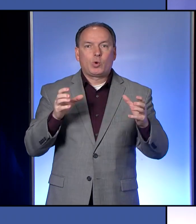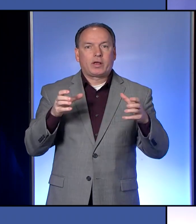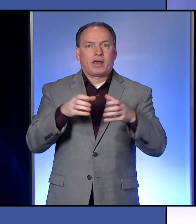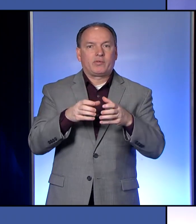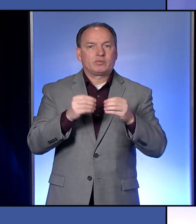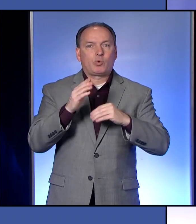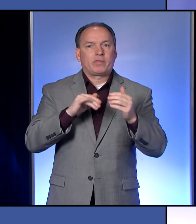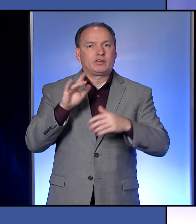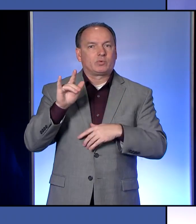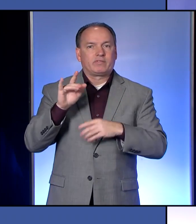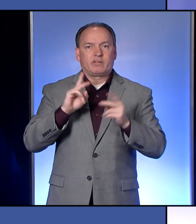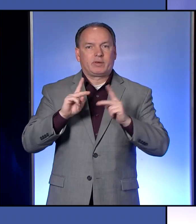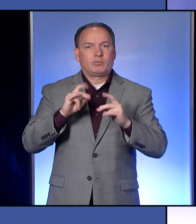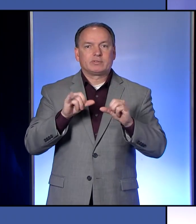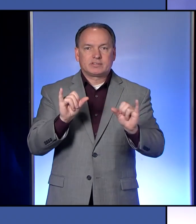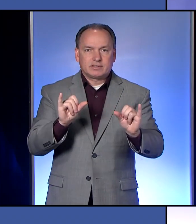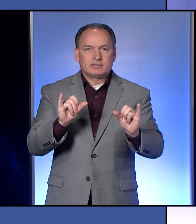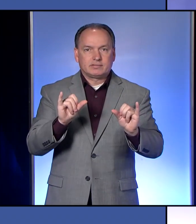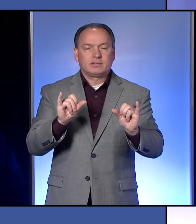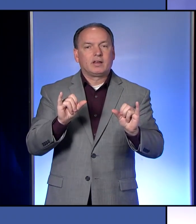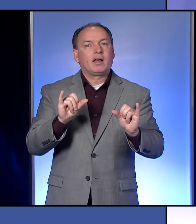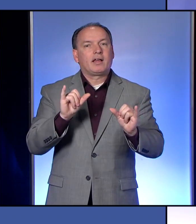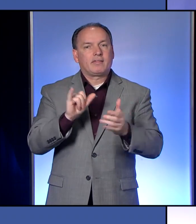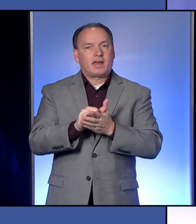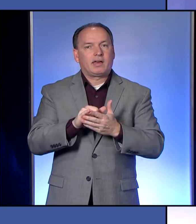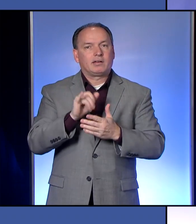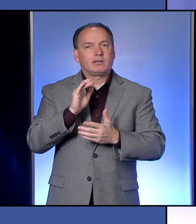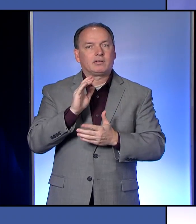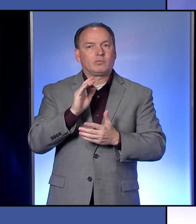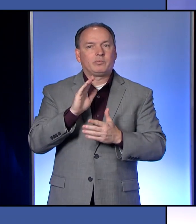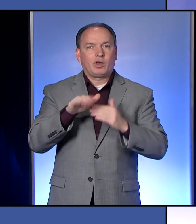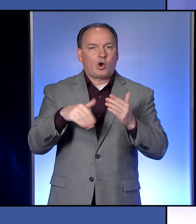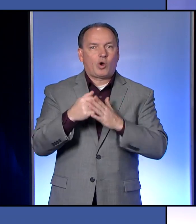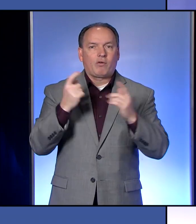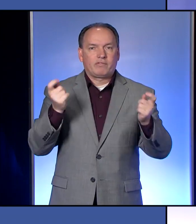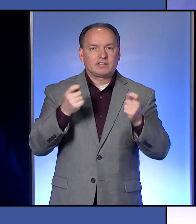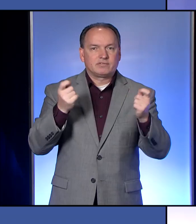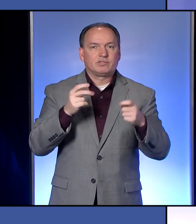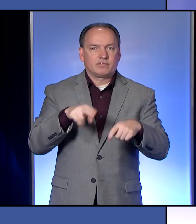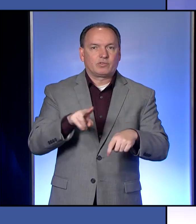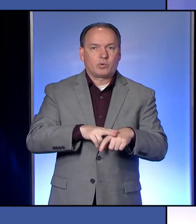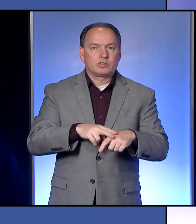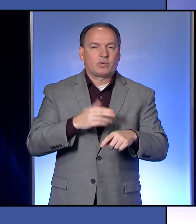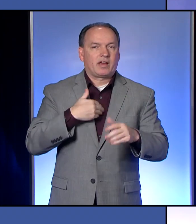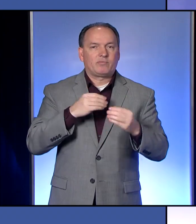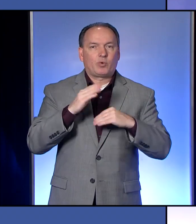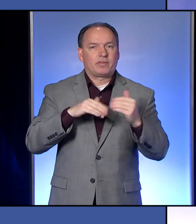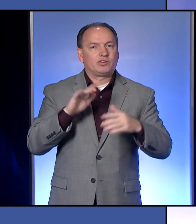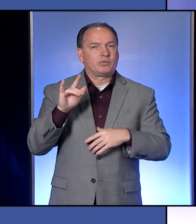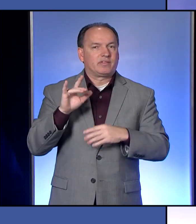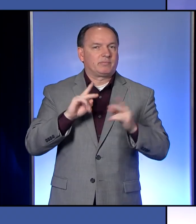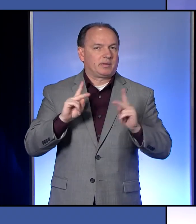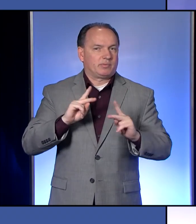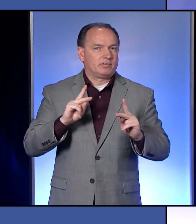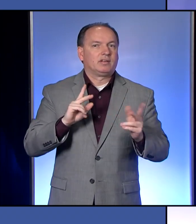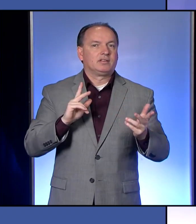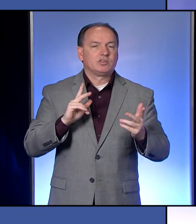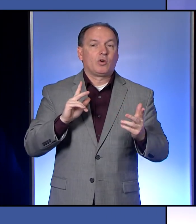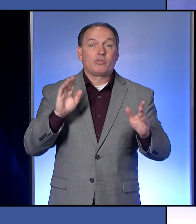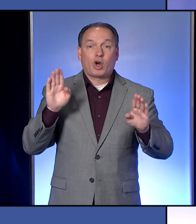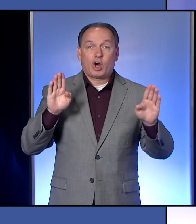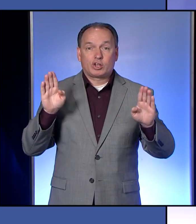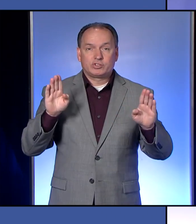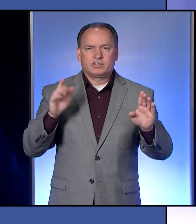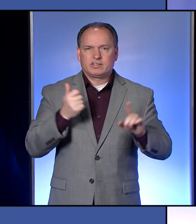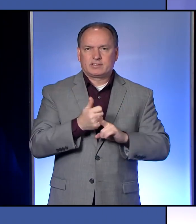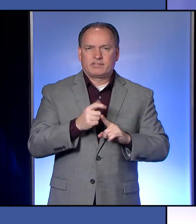25 people. And so that would be, um, all festivals, of course, uh, or have more than 25 people. Uh, the auction was